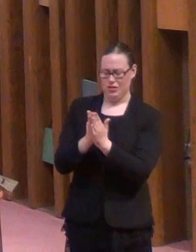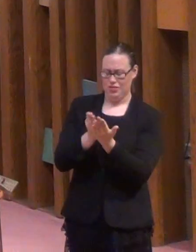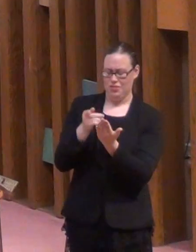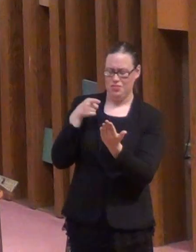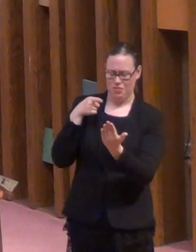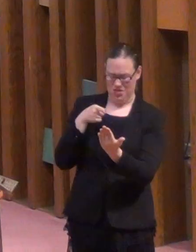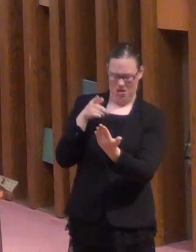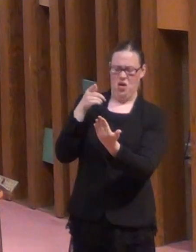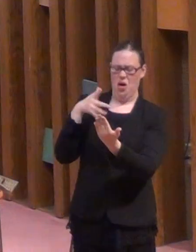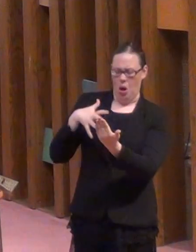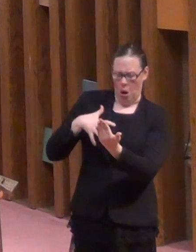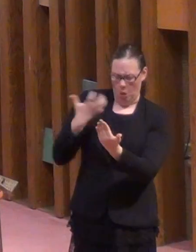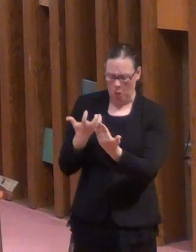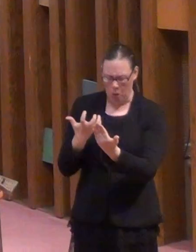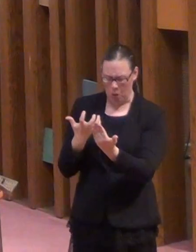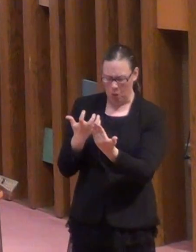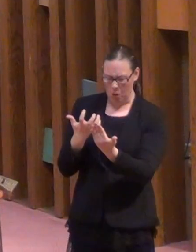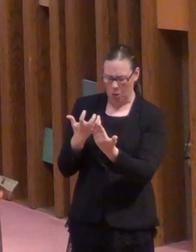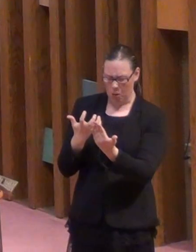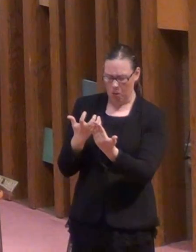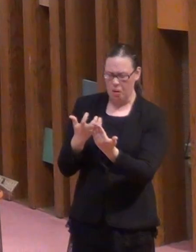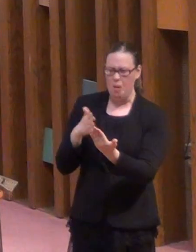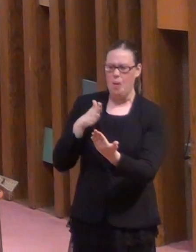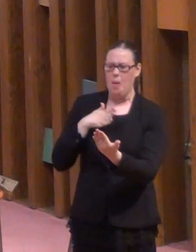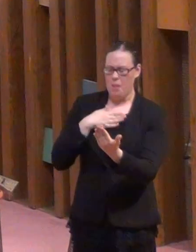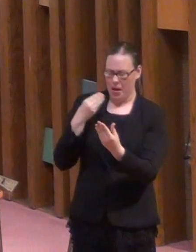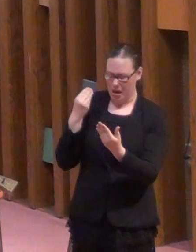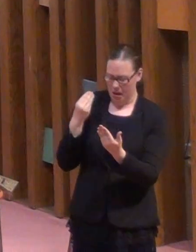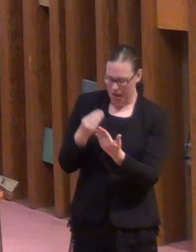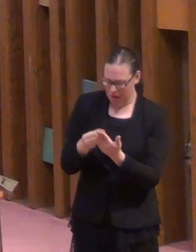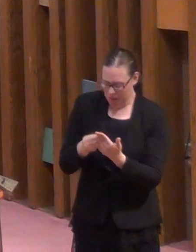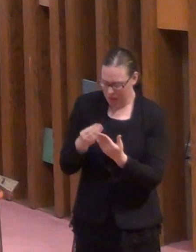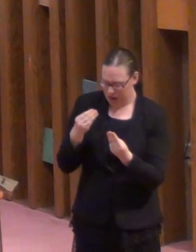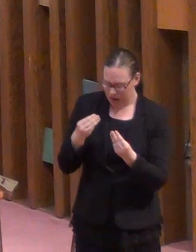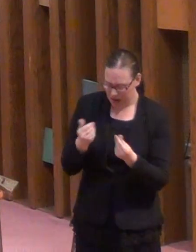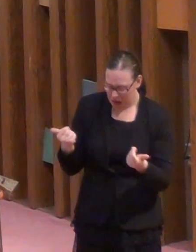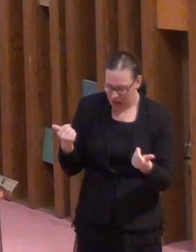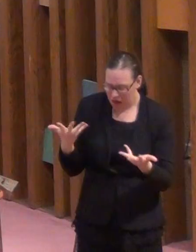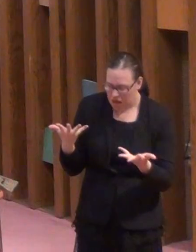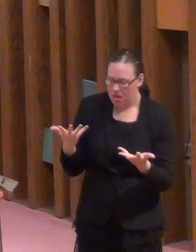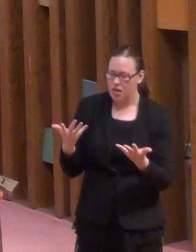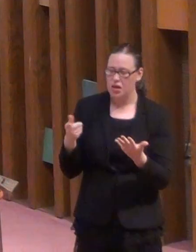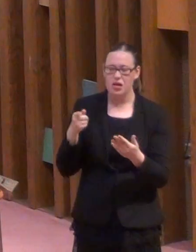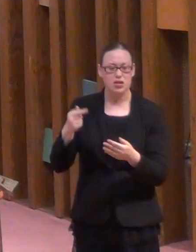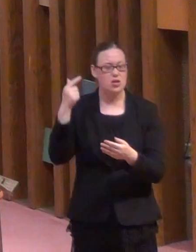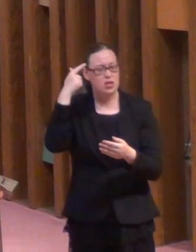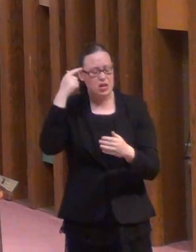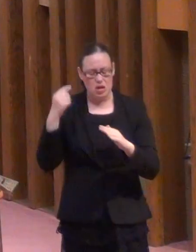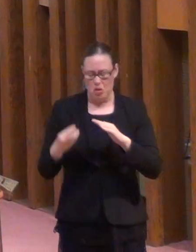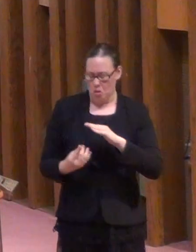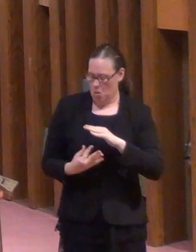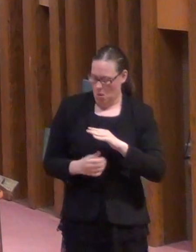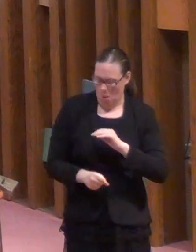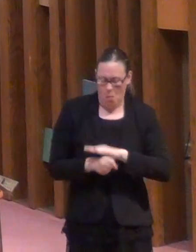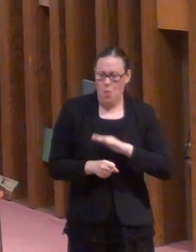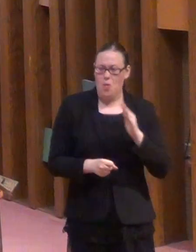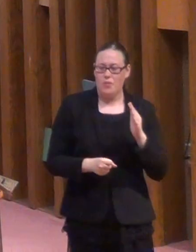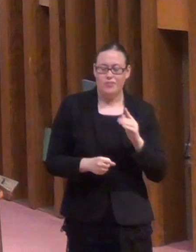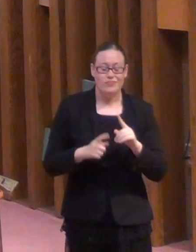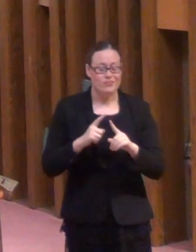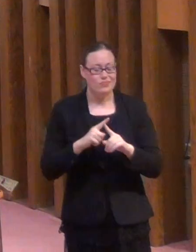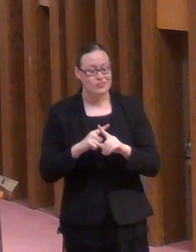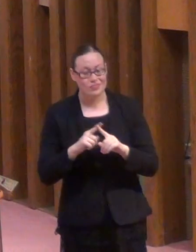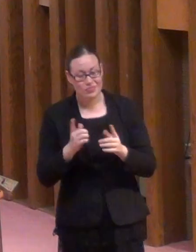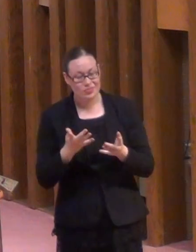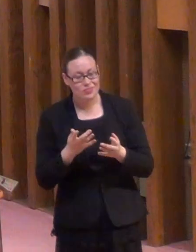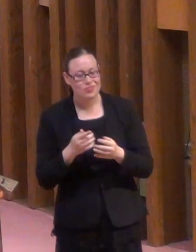going to be furious. He was going to fire the guy anyway. You'd think he would always stand. But